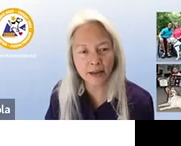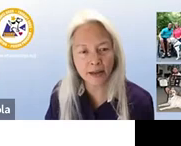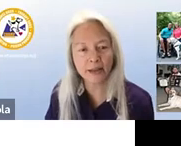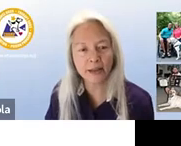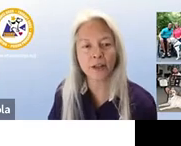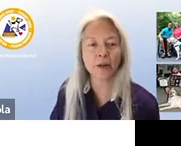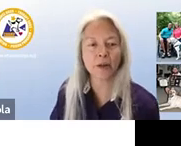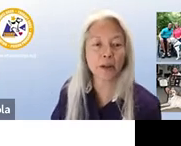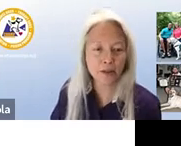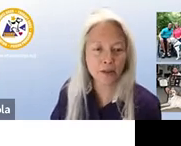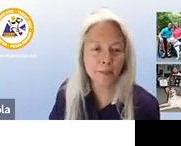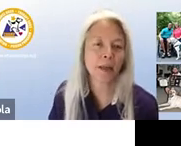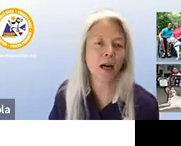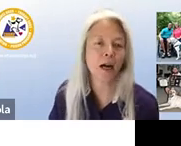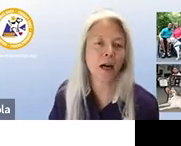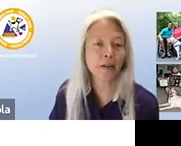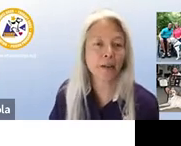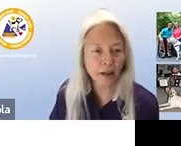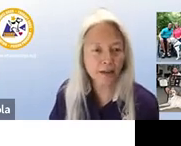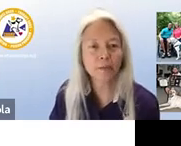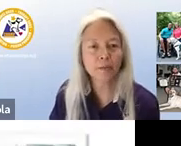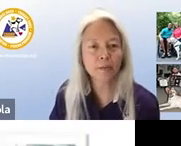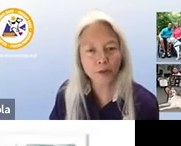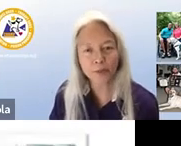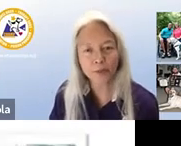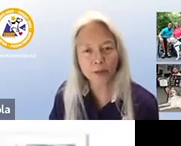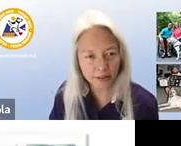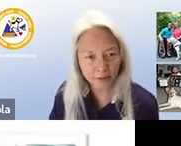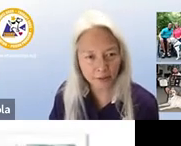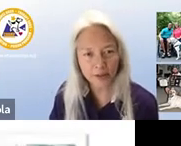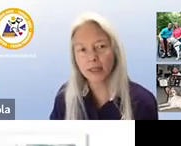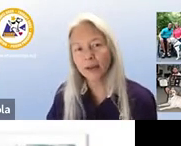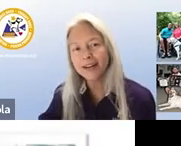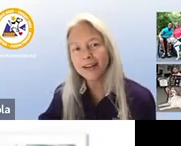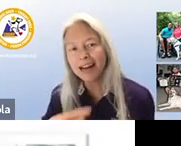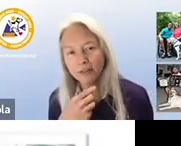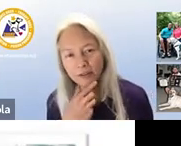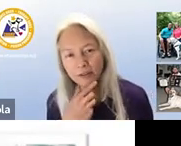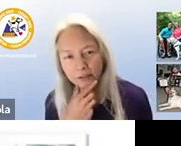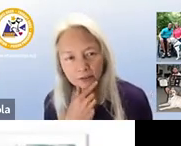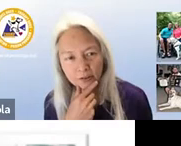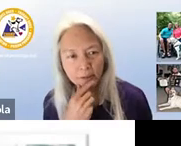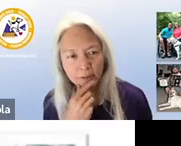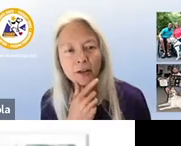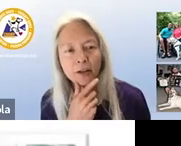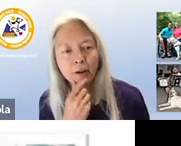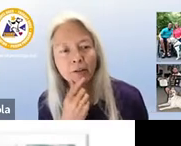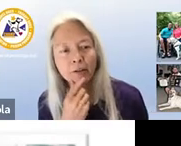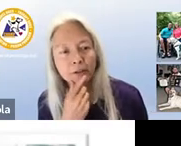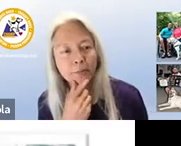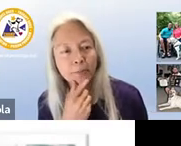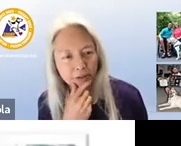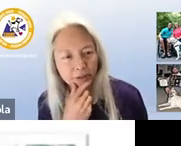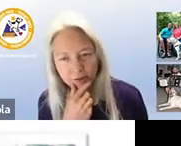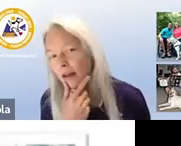meet ada doj requirements unlike emotional support and comfort animals they are not considered service animals they are